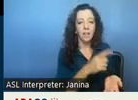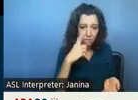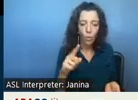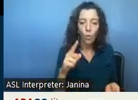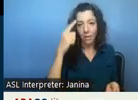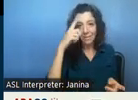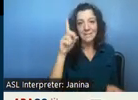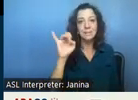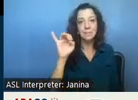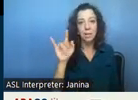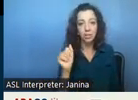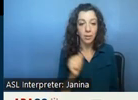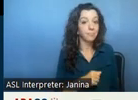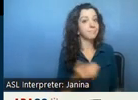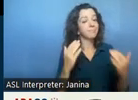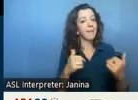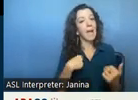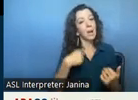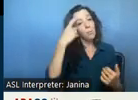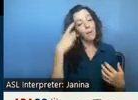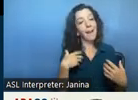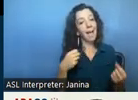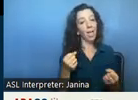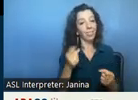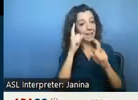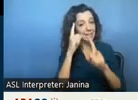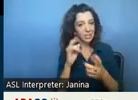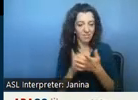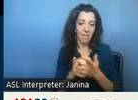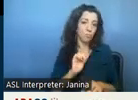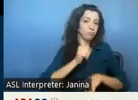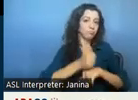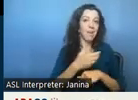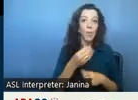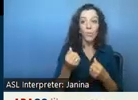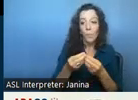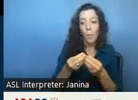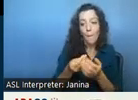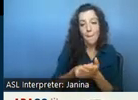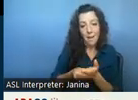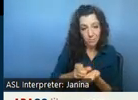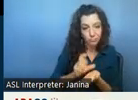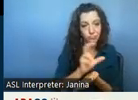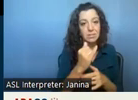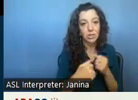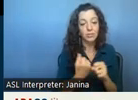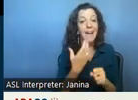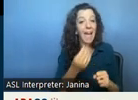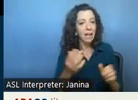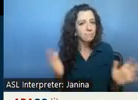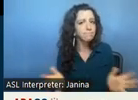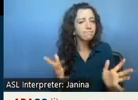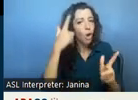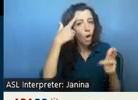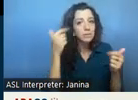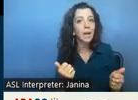that was launched and also uh with funding additional funding this year as well as advancing alzheimer's research um there were